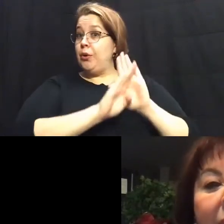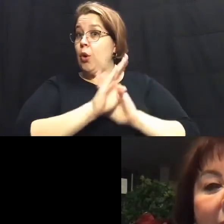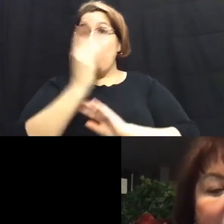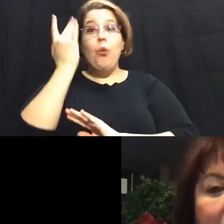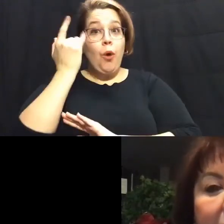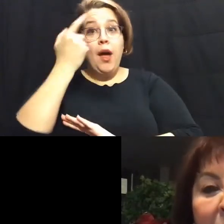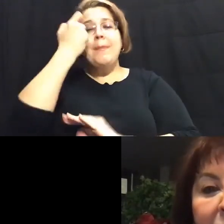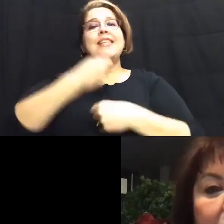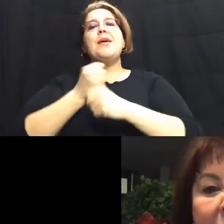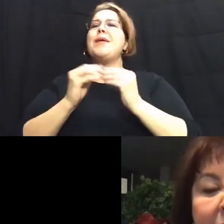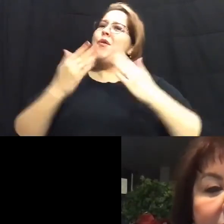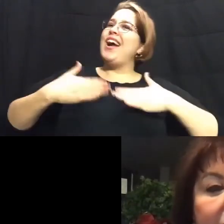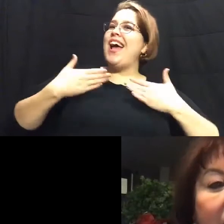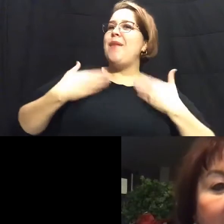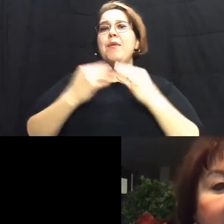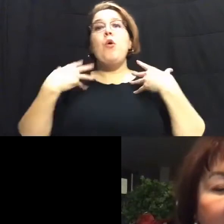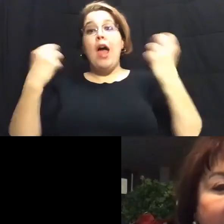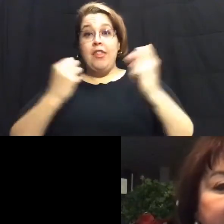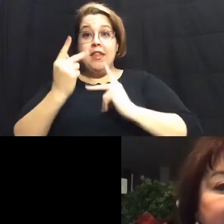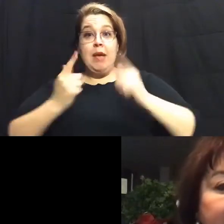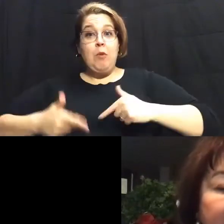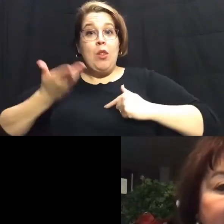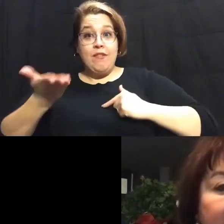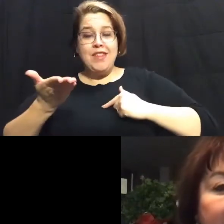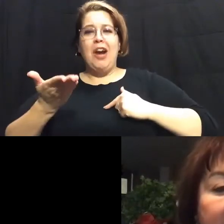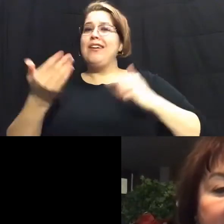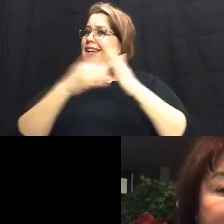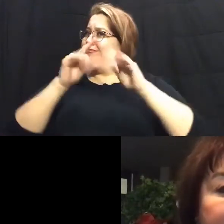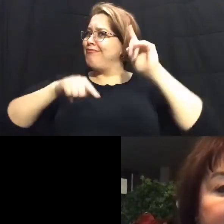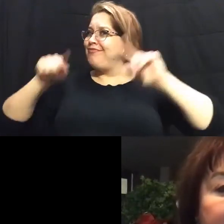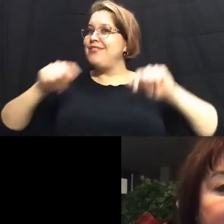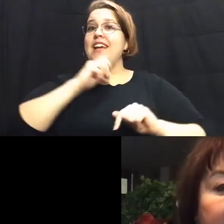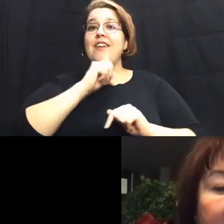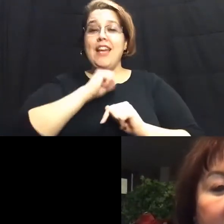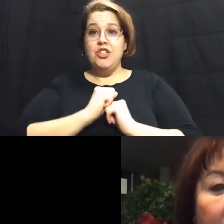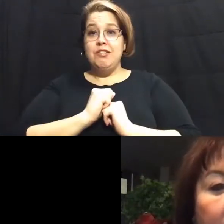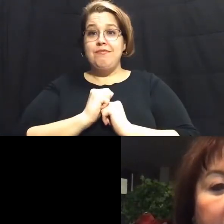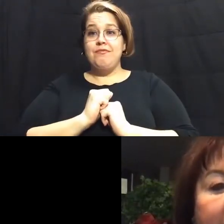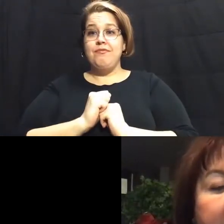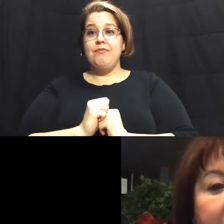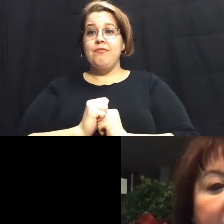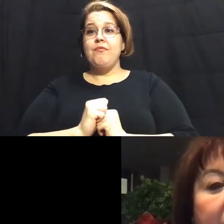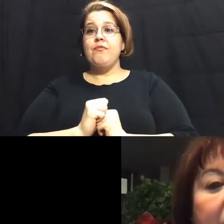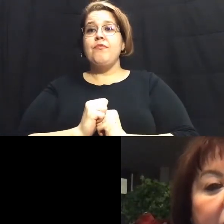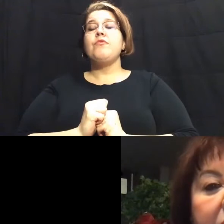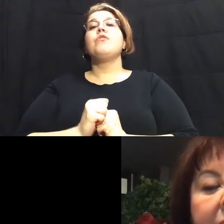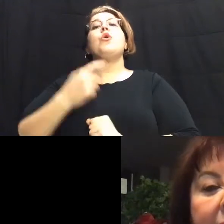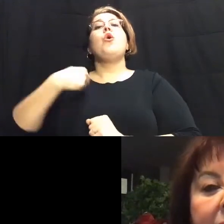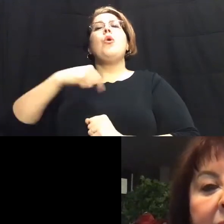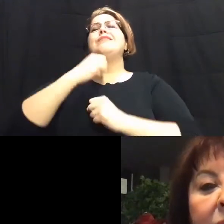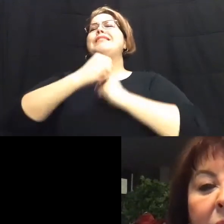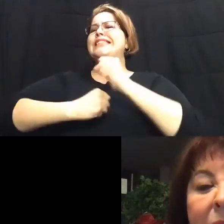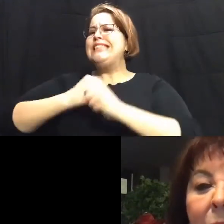make for happier, healthier residents of all ages. Since then, we've spent years